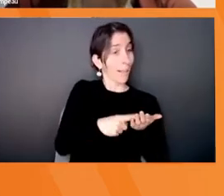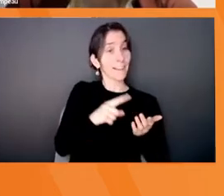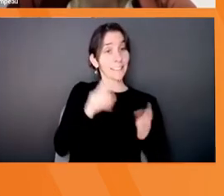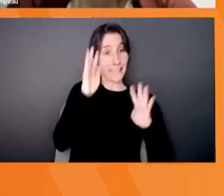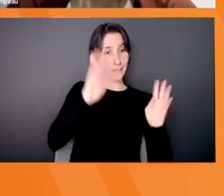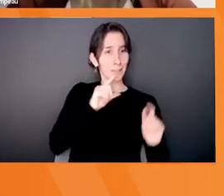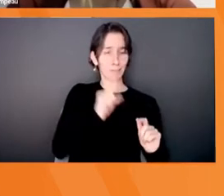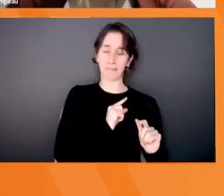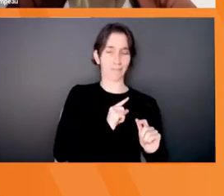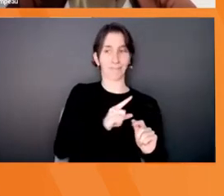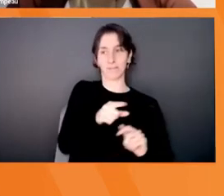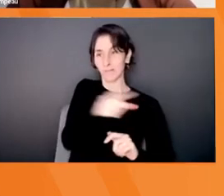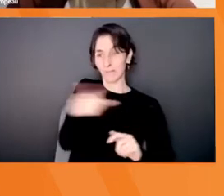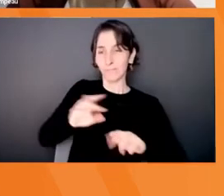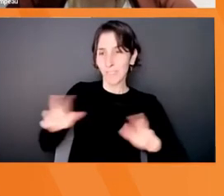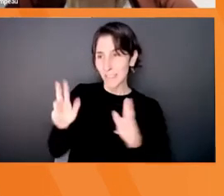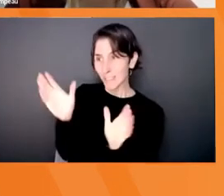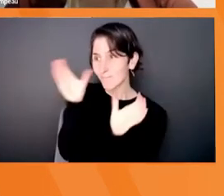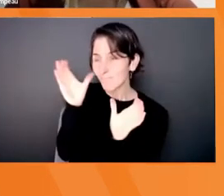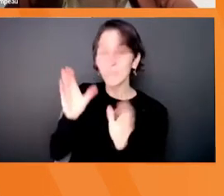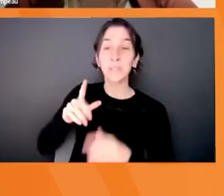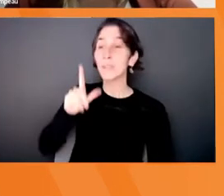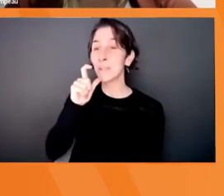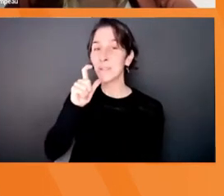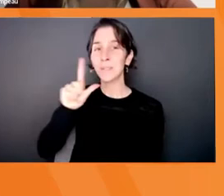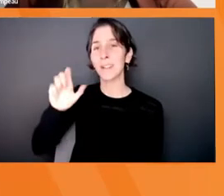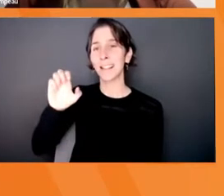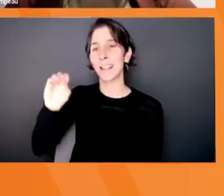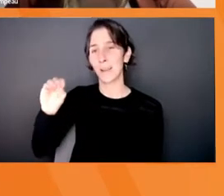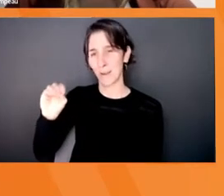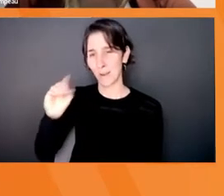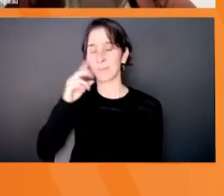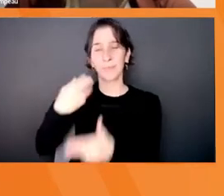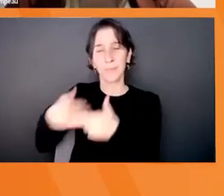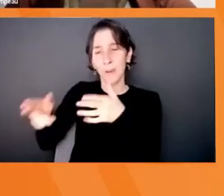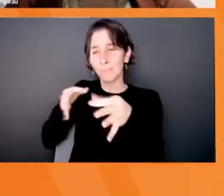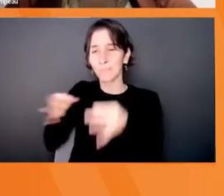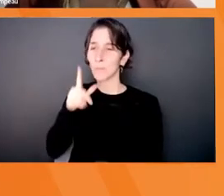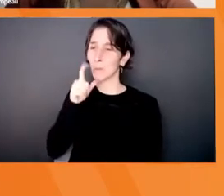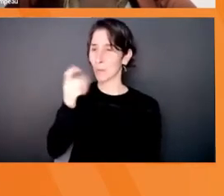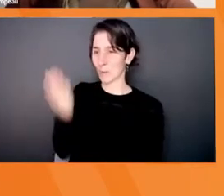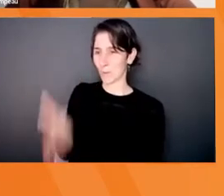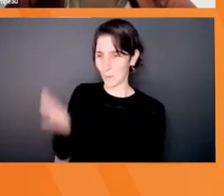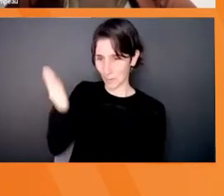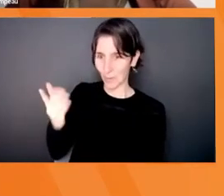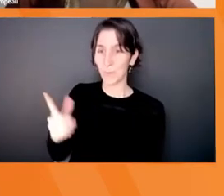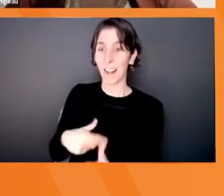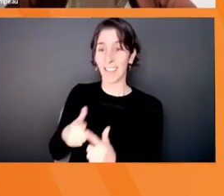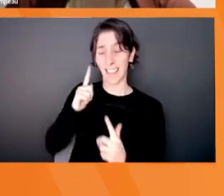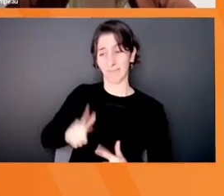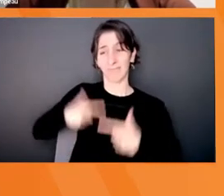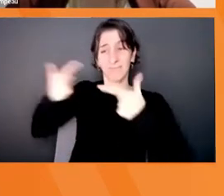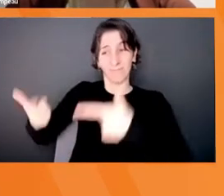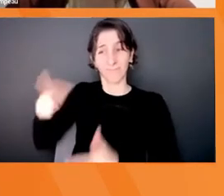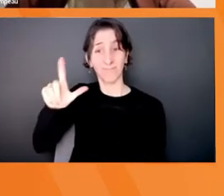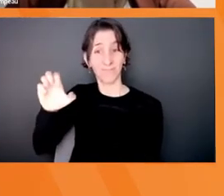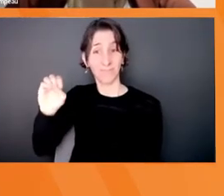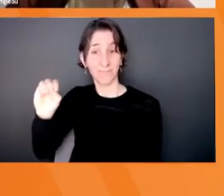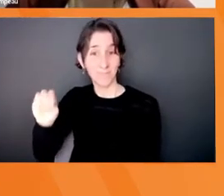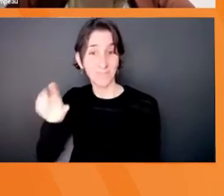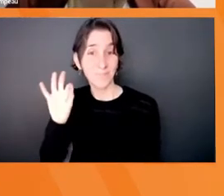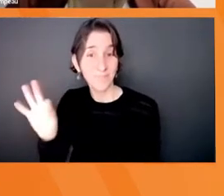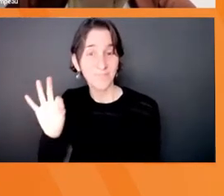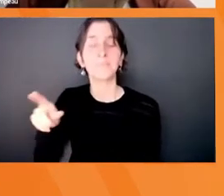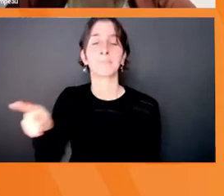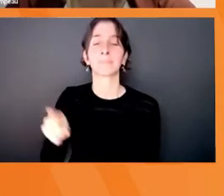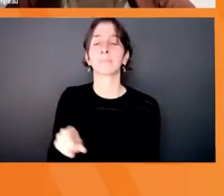listen to Leo. So I'll give you a quick update on who Leo is, and then I will hand things over to him. So